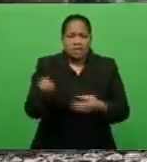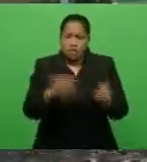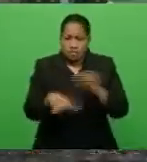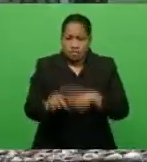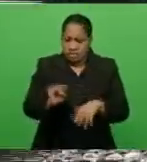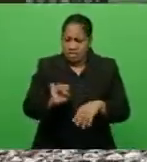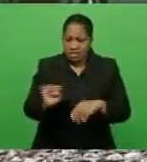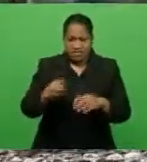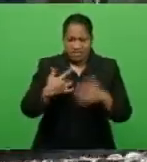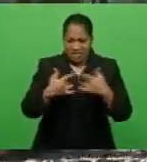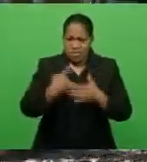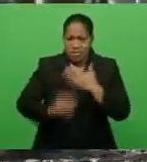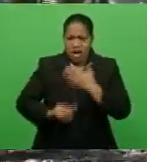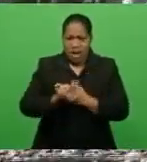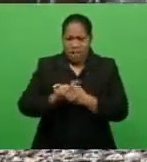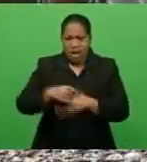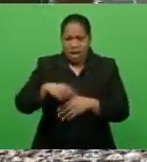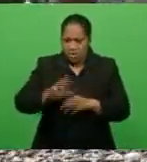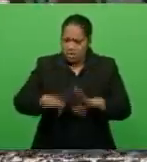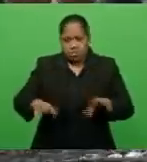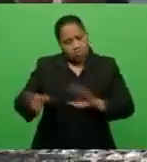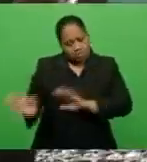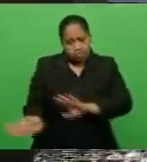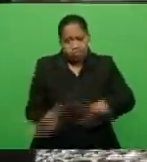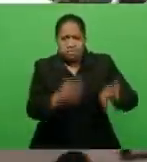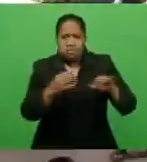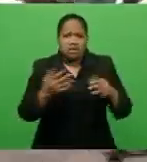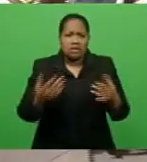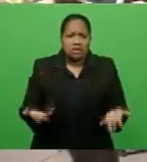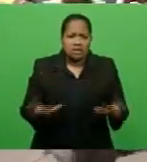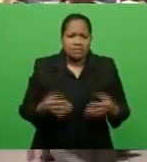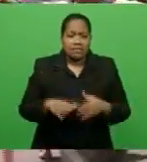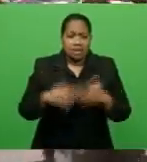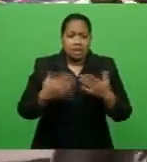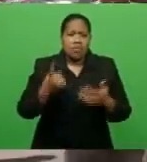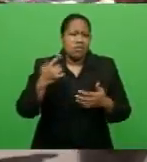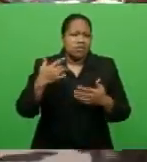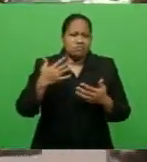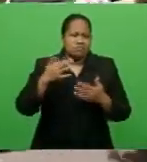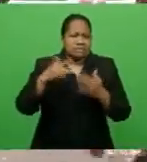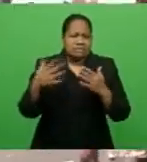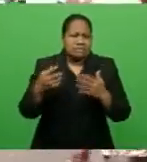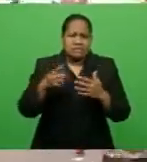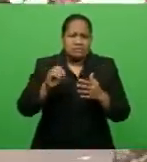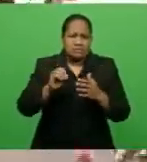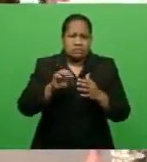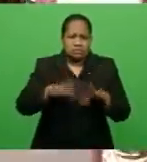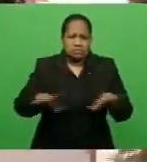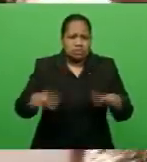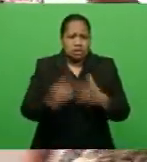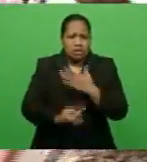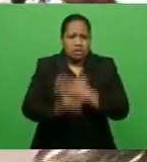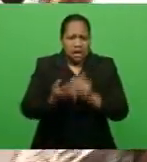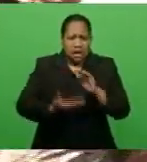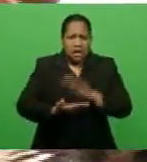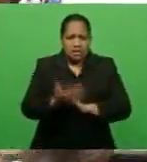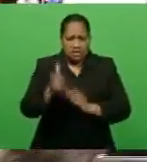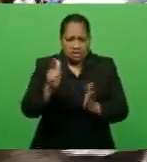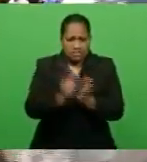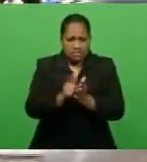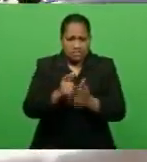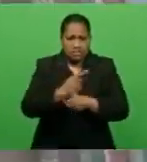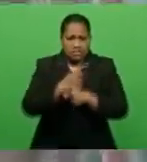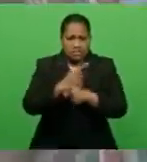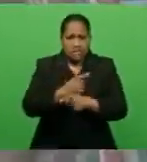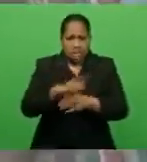highlighted there's a little over 170 children under the legal guidance of the state, and they've also noted an increase in child